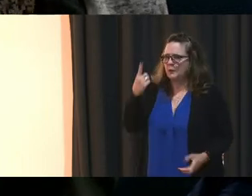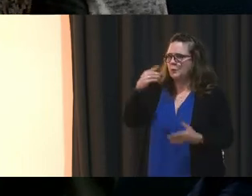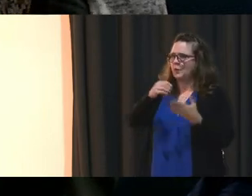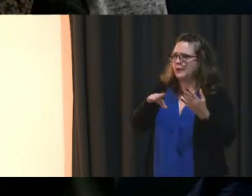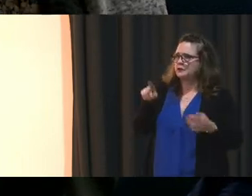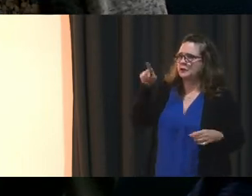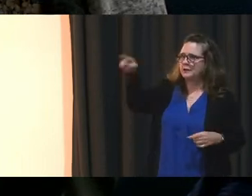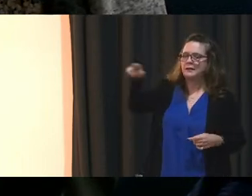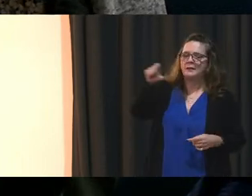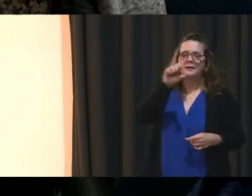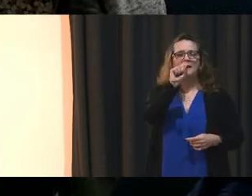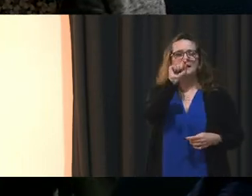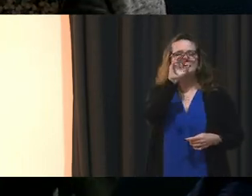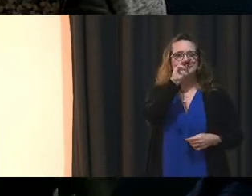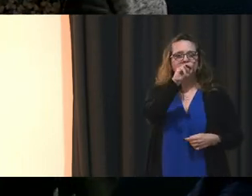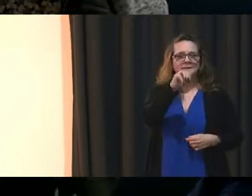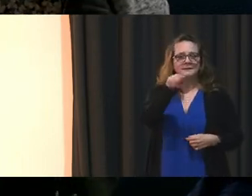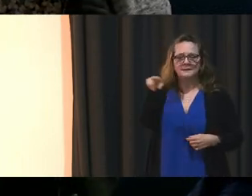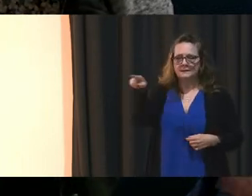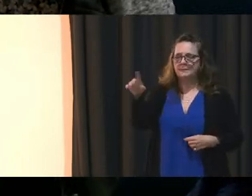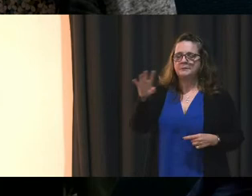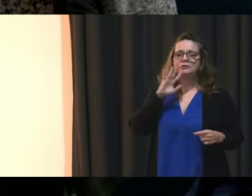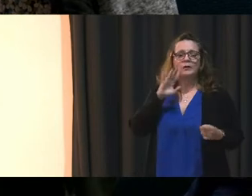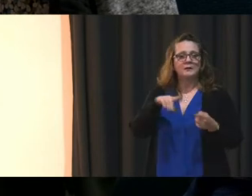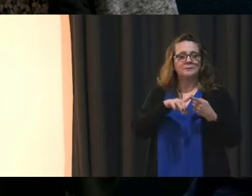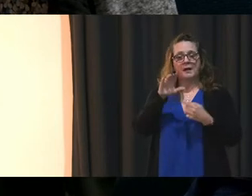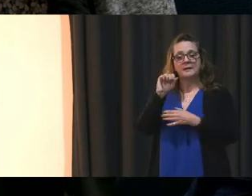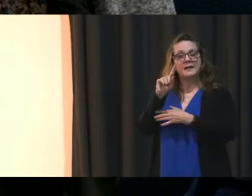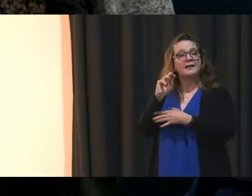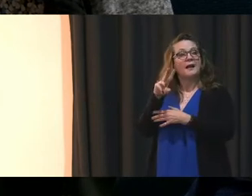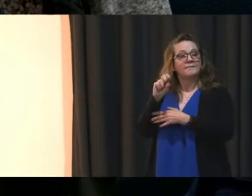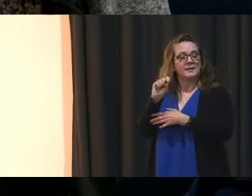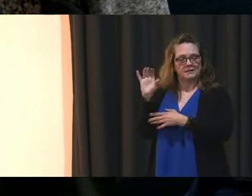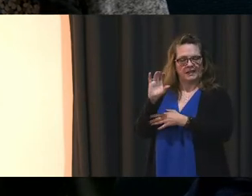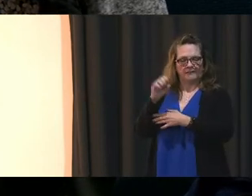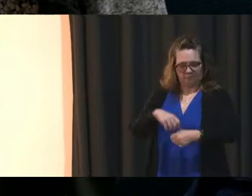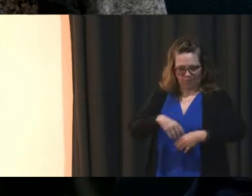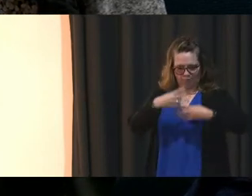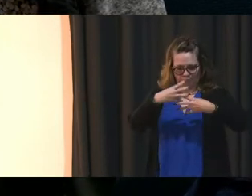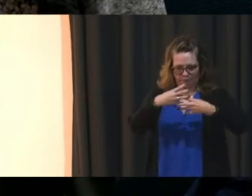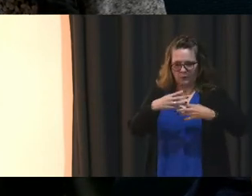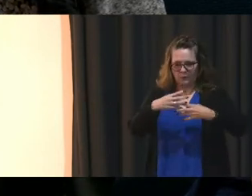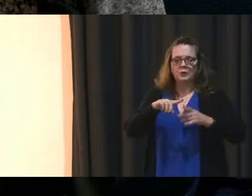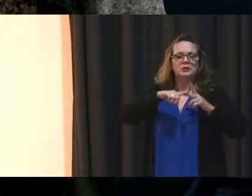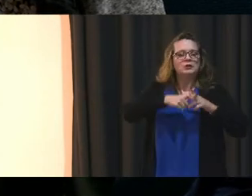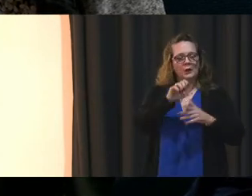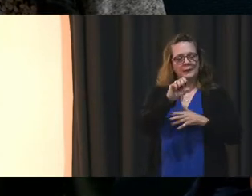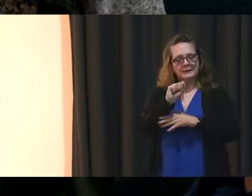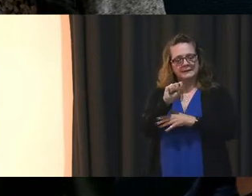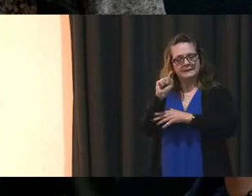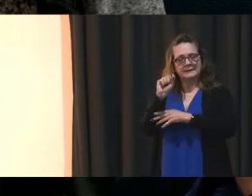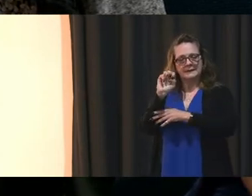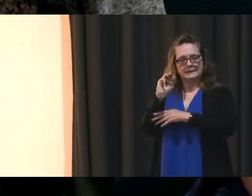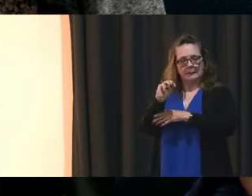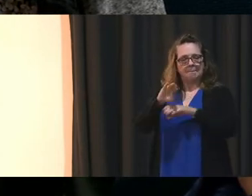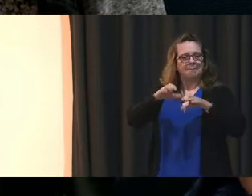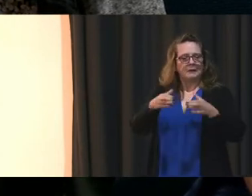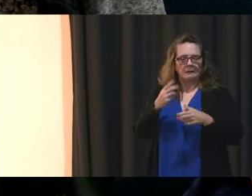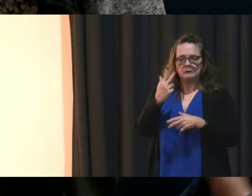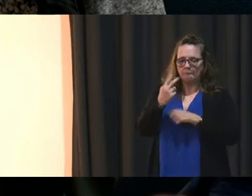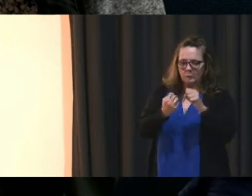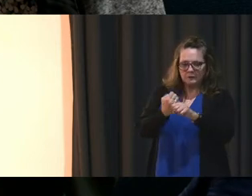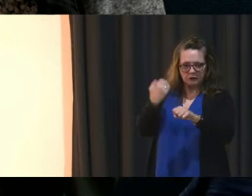the STEM club, Brandon here, talked about Canvas, right? So we started the STEM club three, four years ago. Our Google